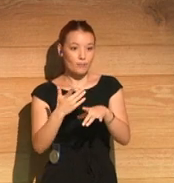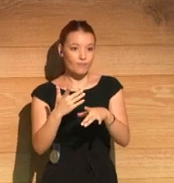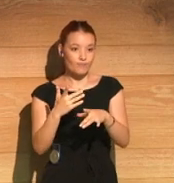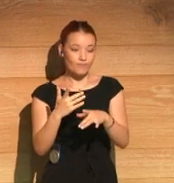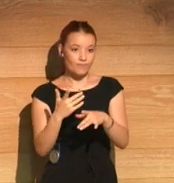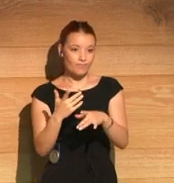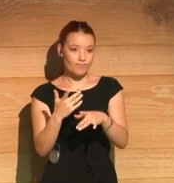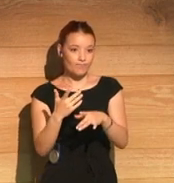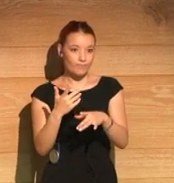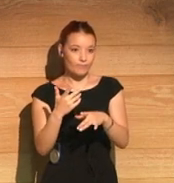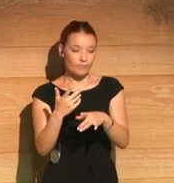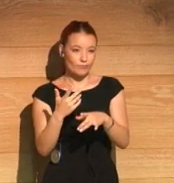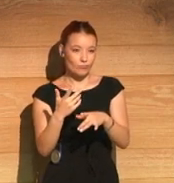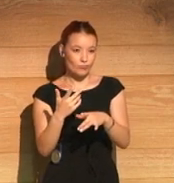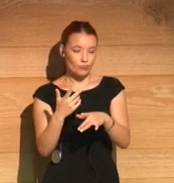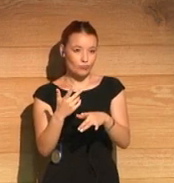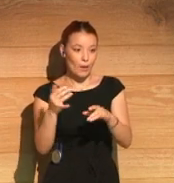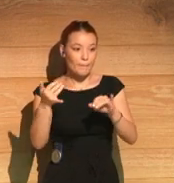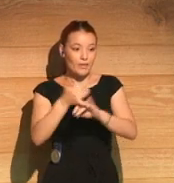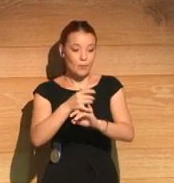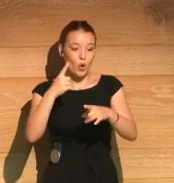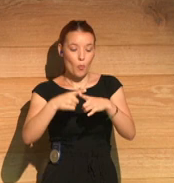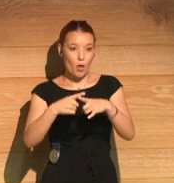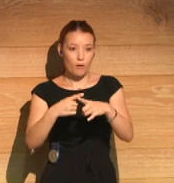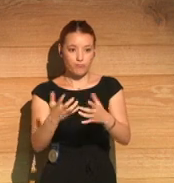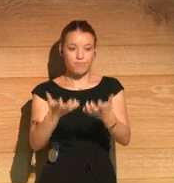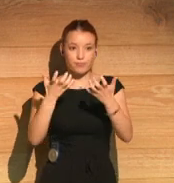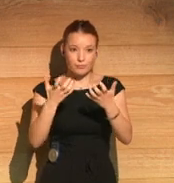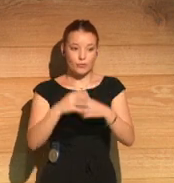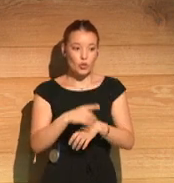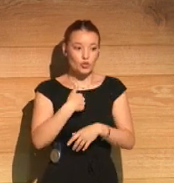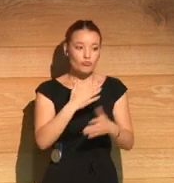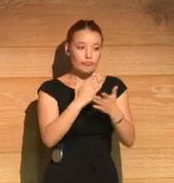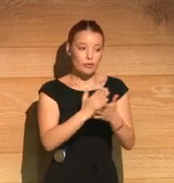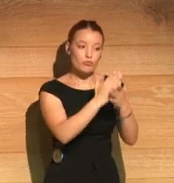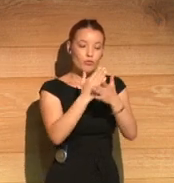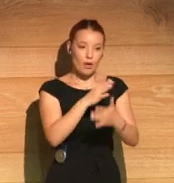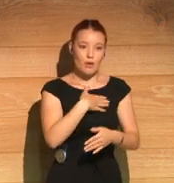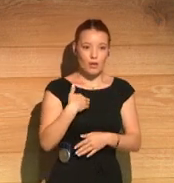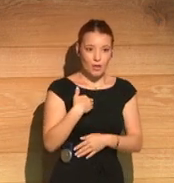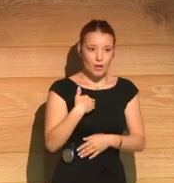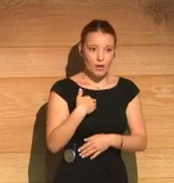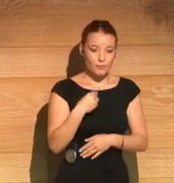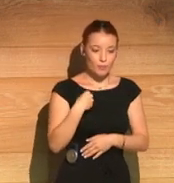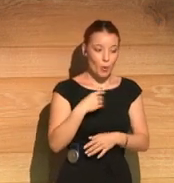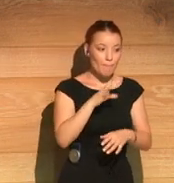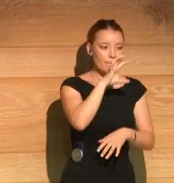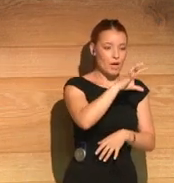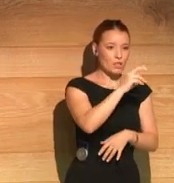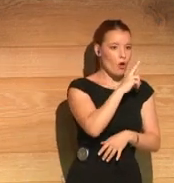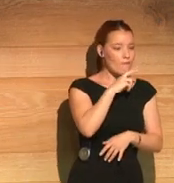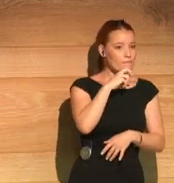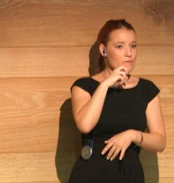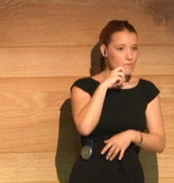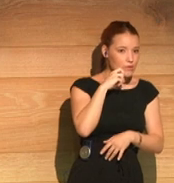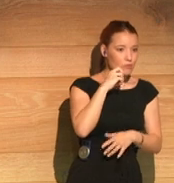what can turn a country so much from being so conservative to being a much more liberal place. So it